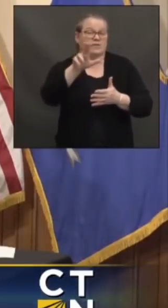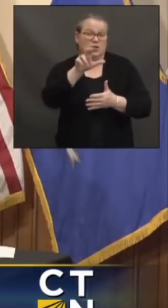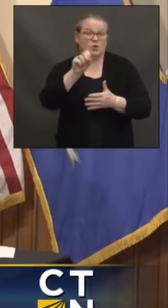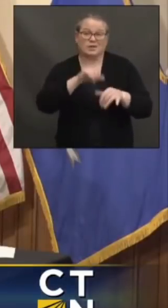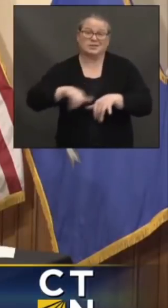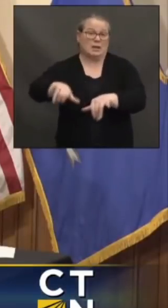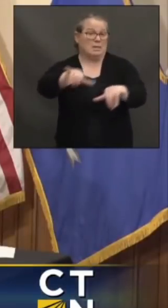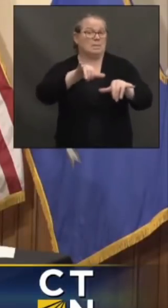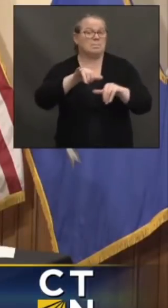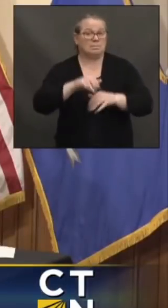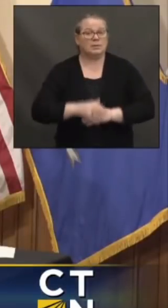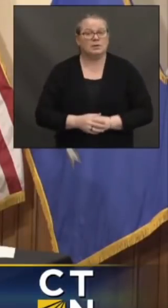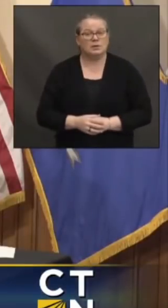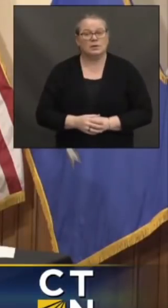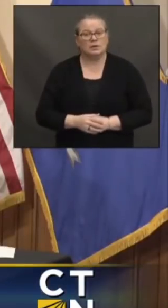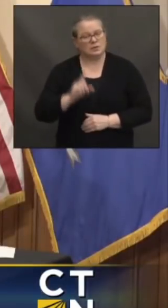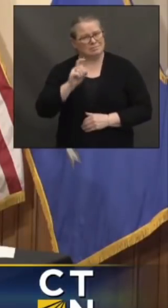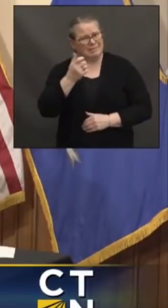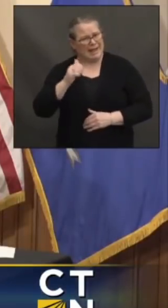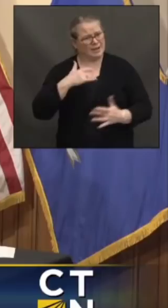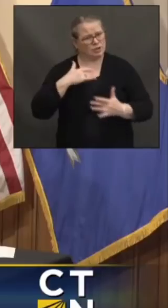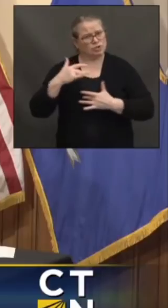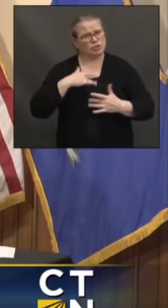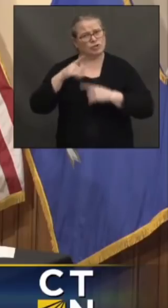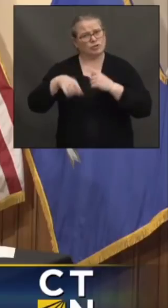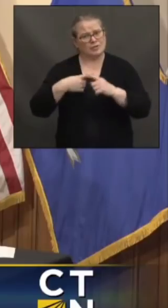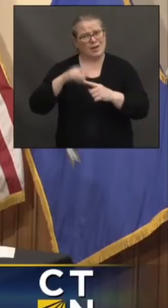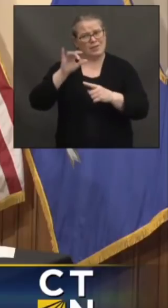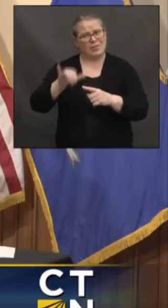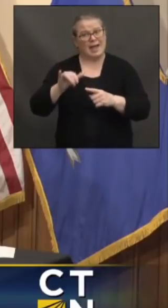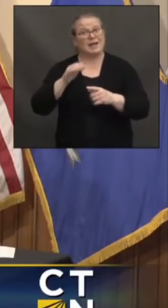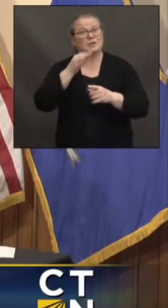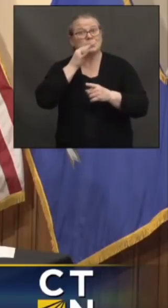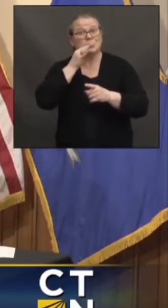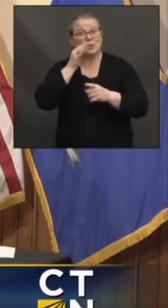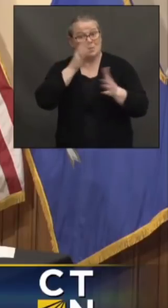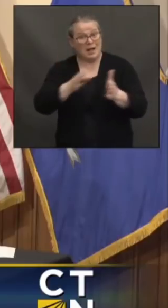concerns about that variant kind of picking up speed right as we're heading into the reopening?